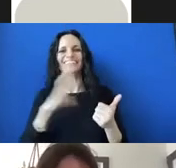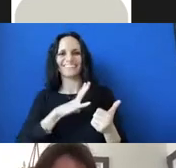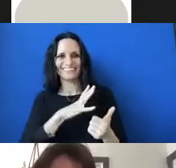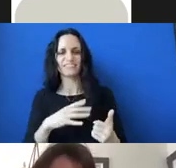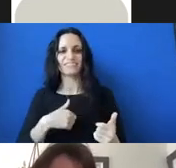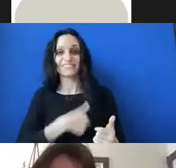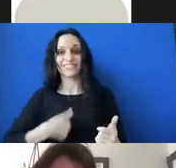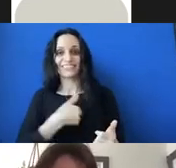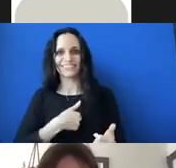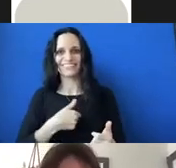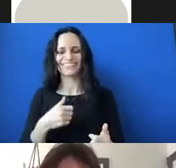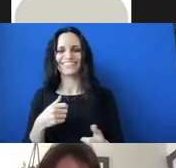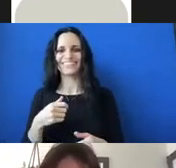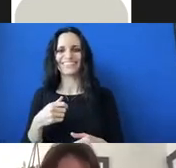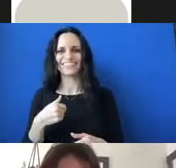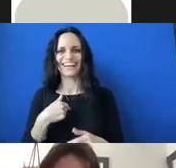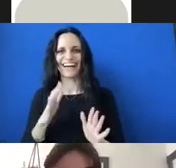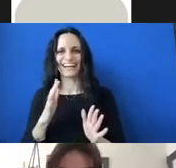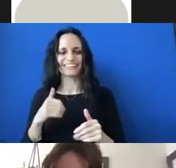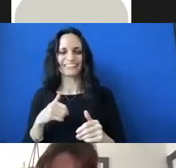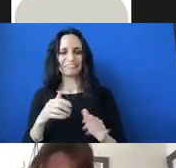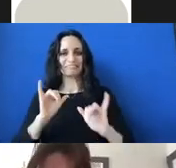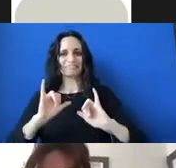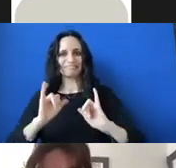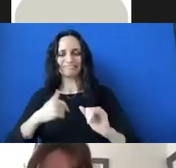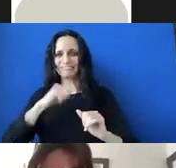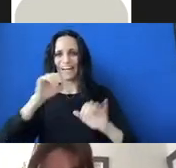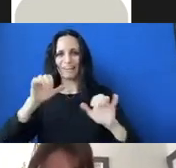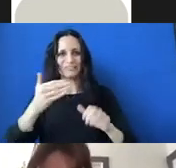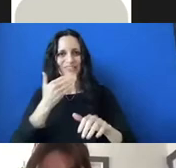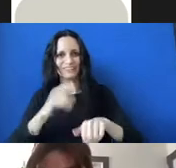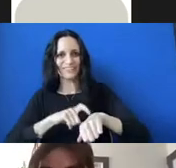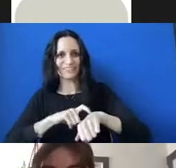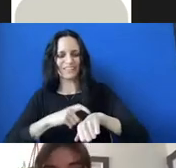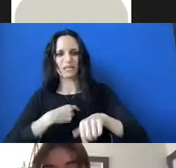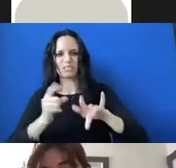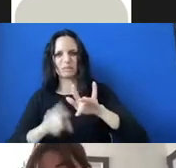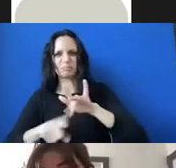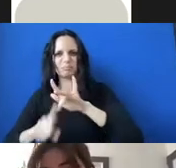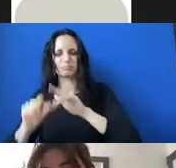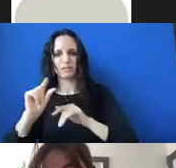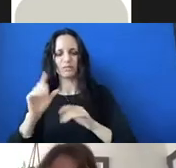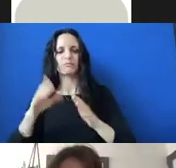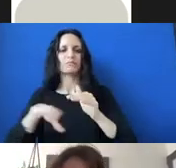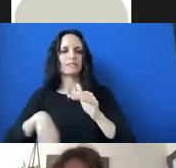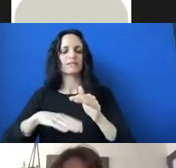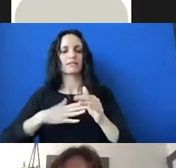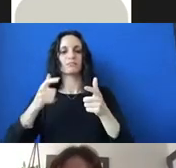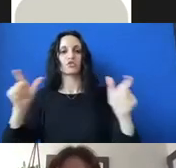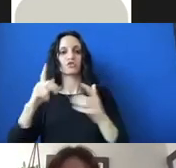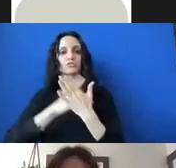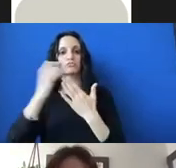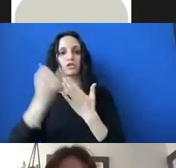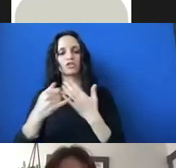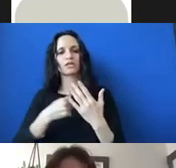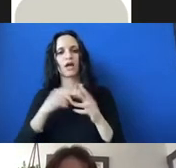sorry, I'm not not doing well in timing. I'm going to skip a little bit, but I'm basically in my larger project. I'm looking into the